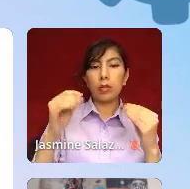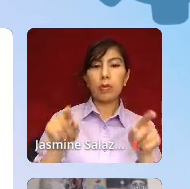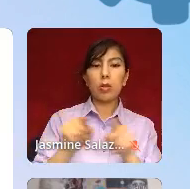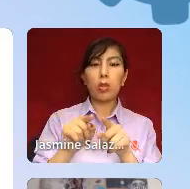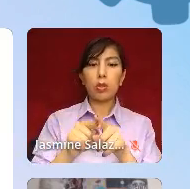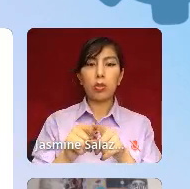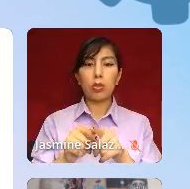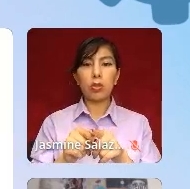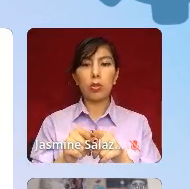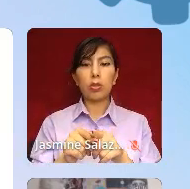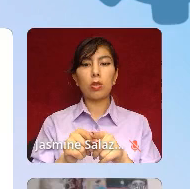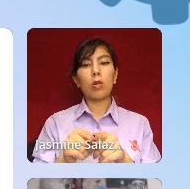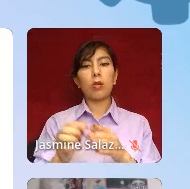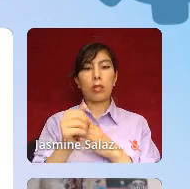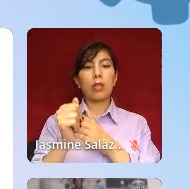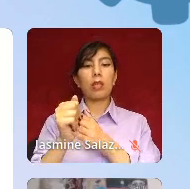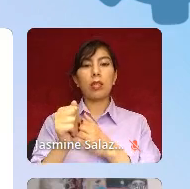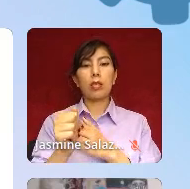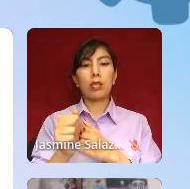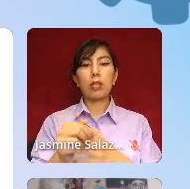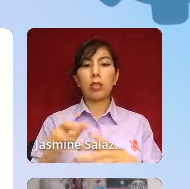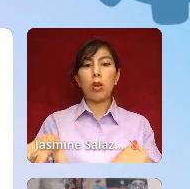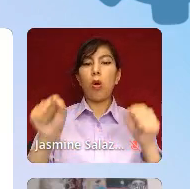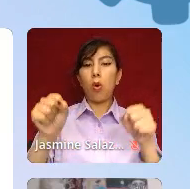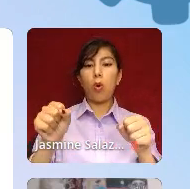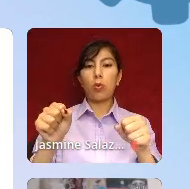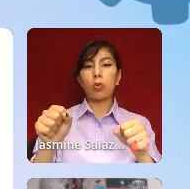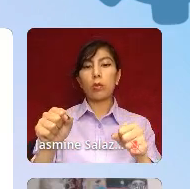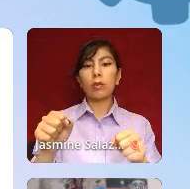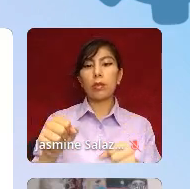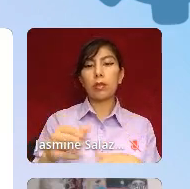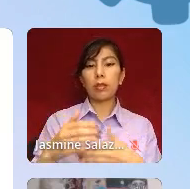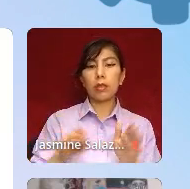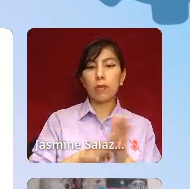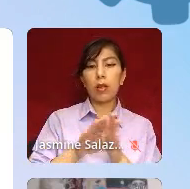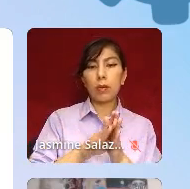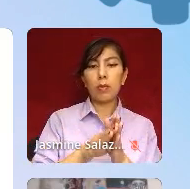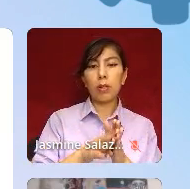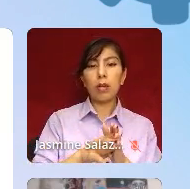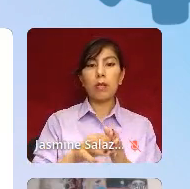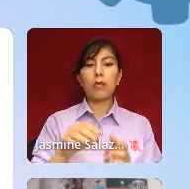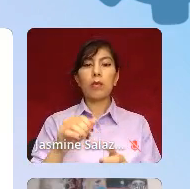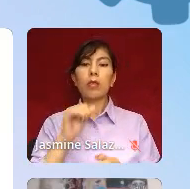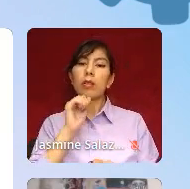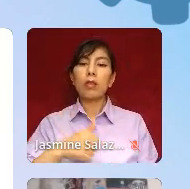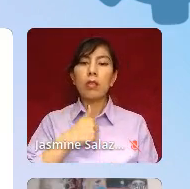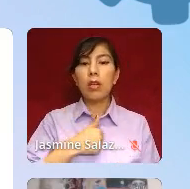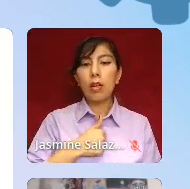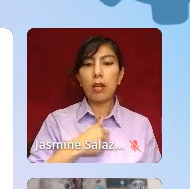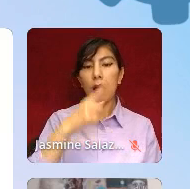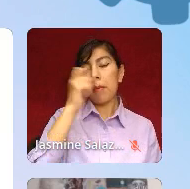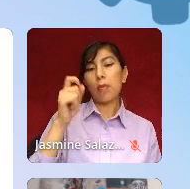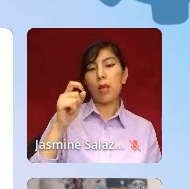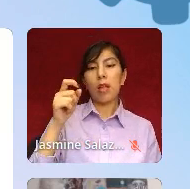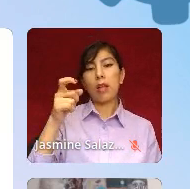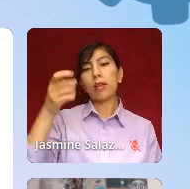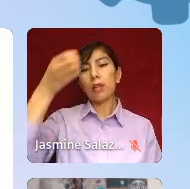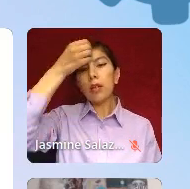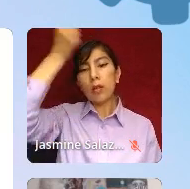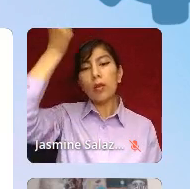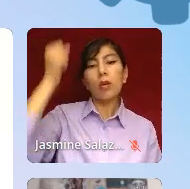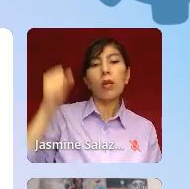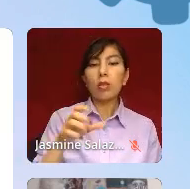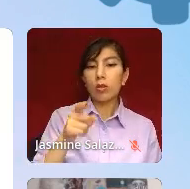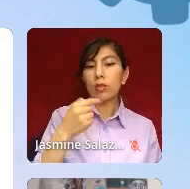leader. And she's the host and developer of Unapologetically Black Unicorns. She's located in LA. And Karis says,